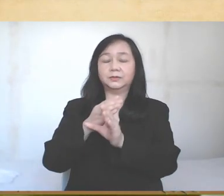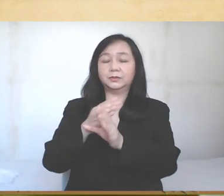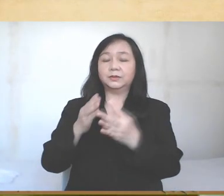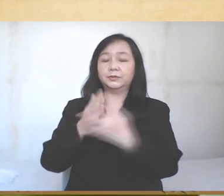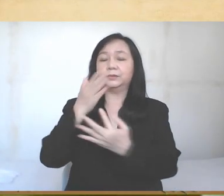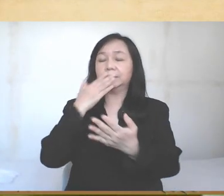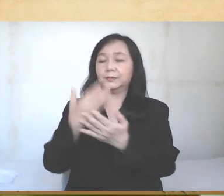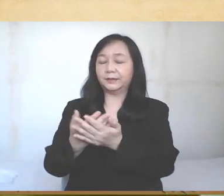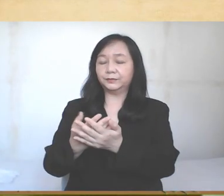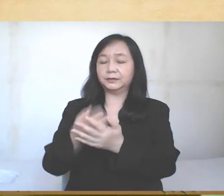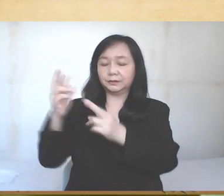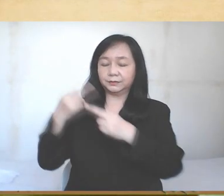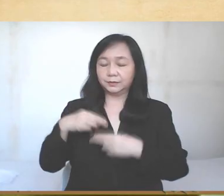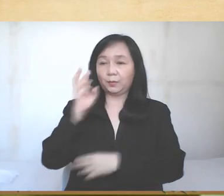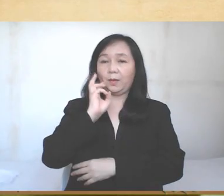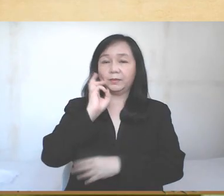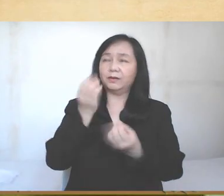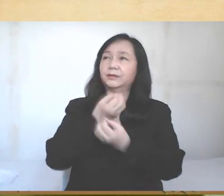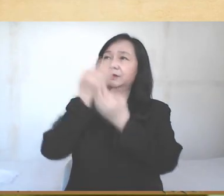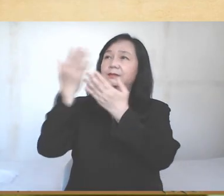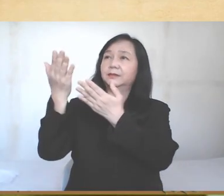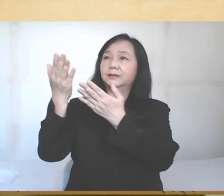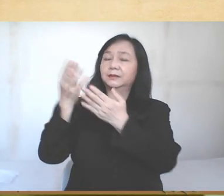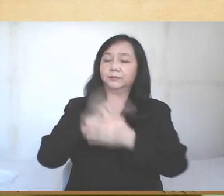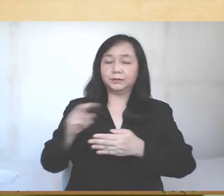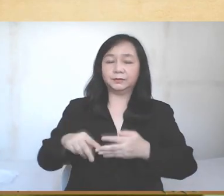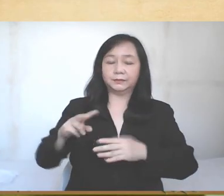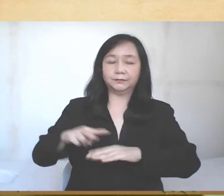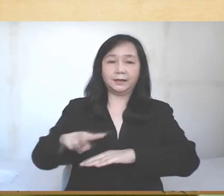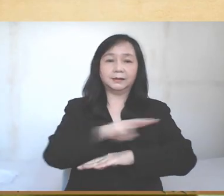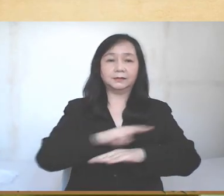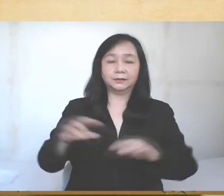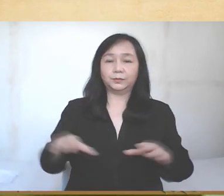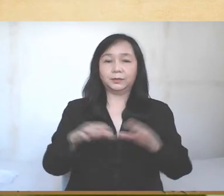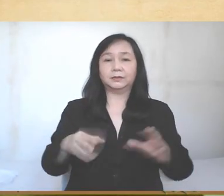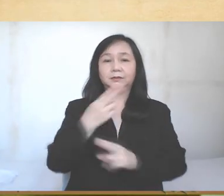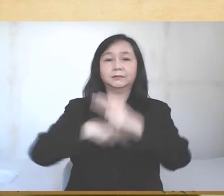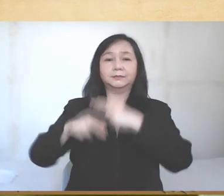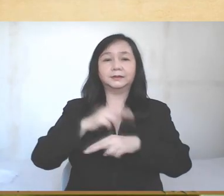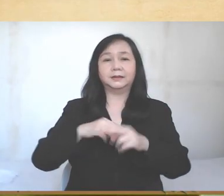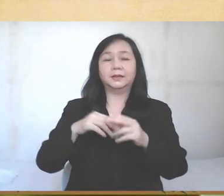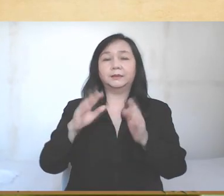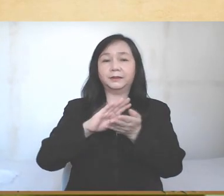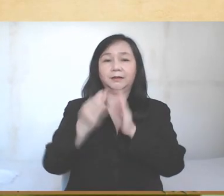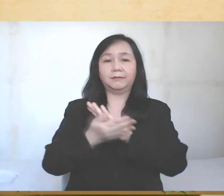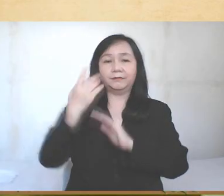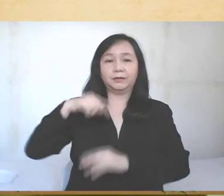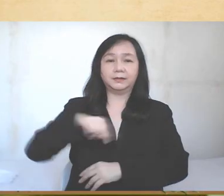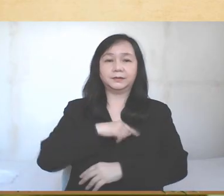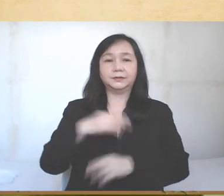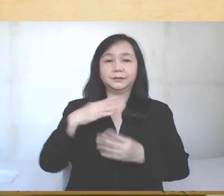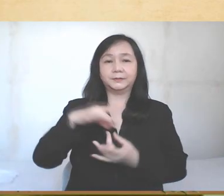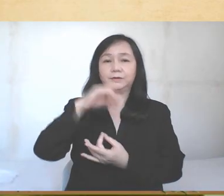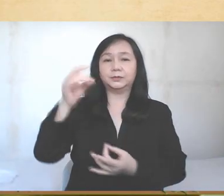Blessed are you, Lord God of all creation, for through your goodness we have received this wine we offer you, fruit of the vine and work